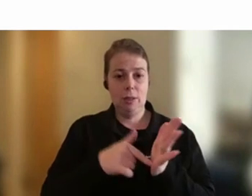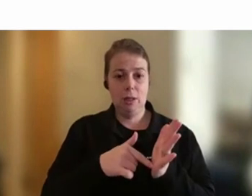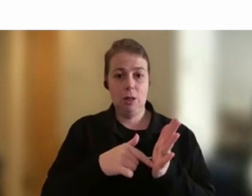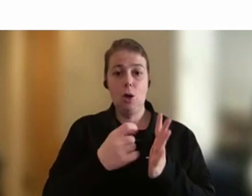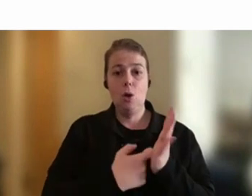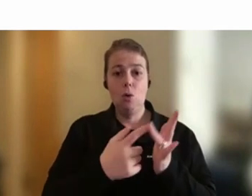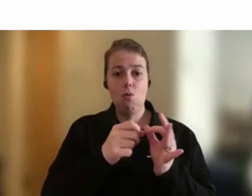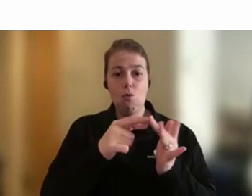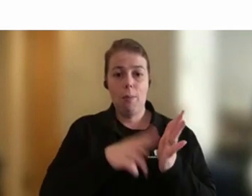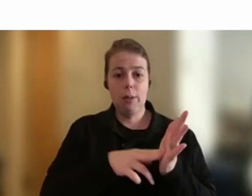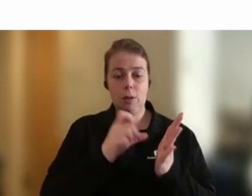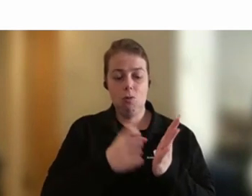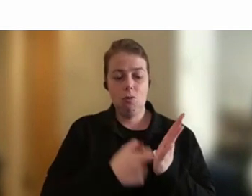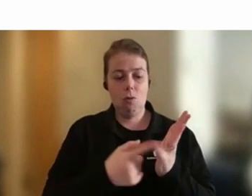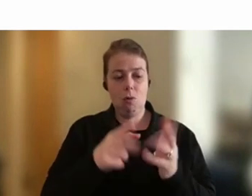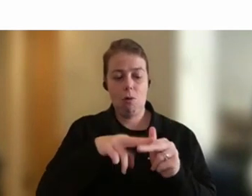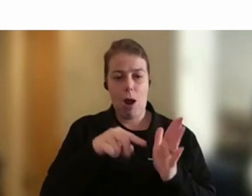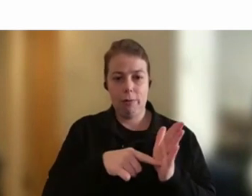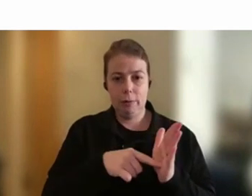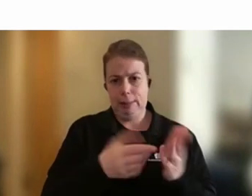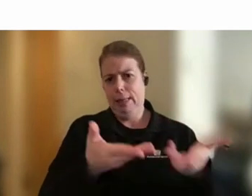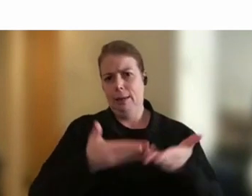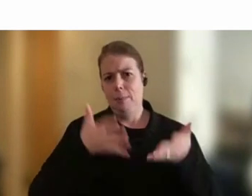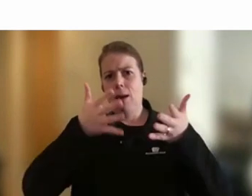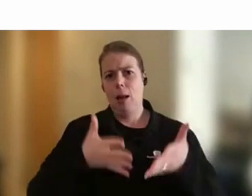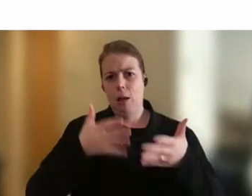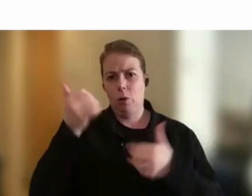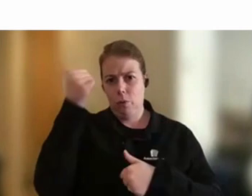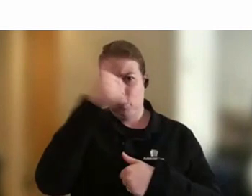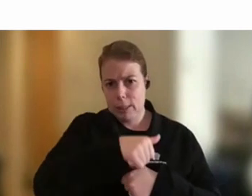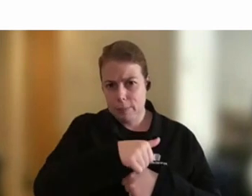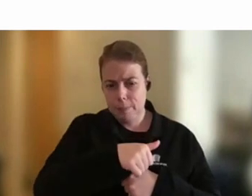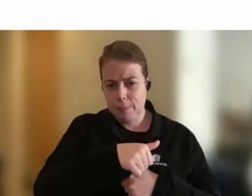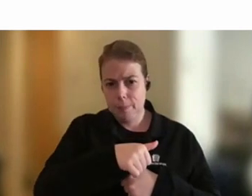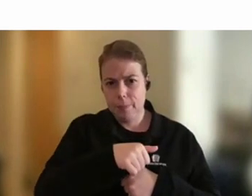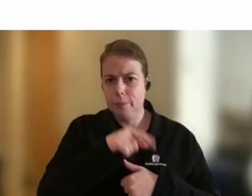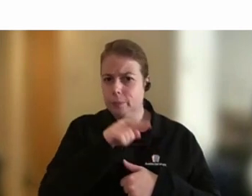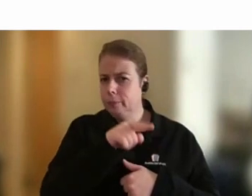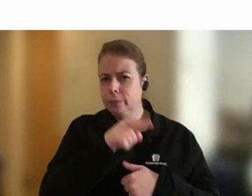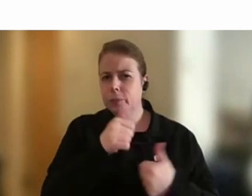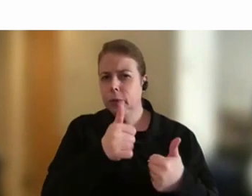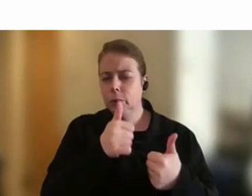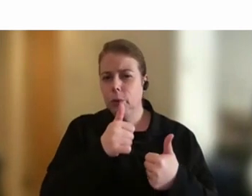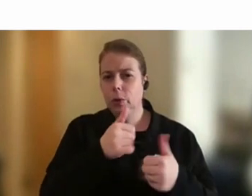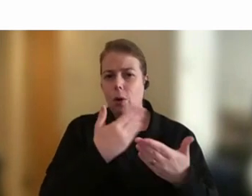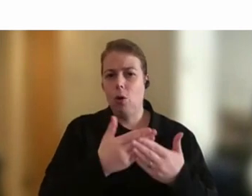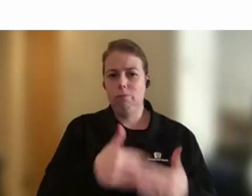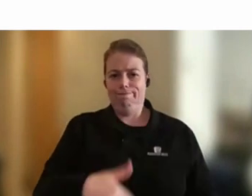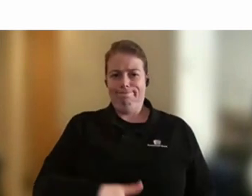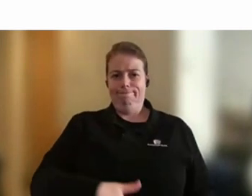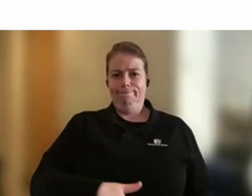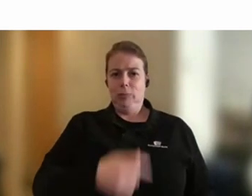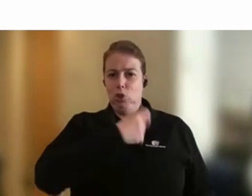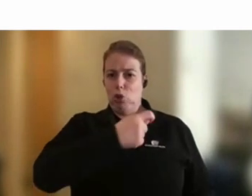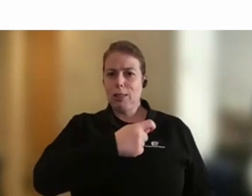wonderful to me and given me a lot of wisdom. But she's, Robin's always very good on trust your gut. Like in, in terms of